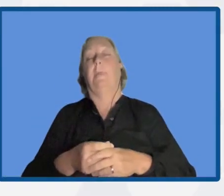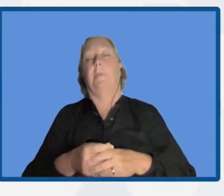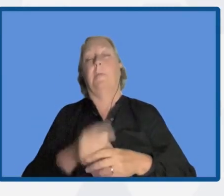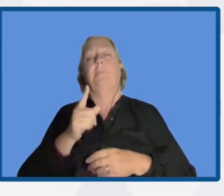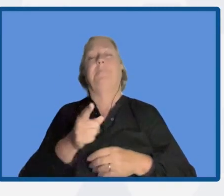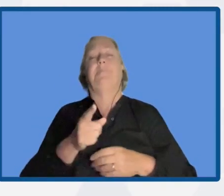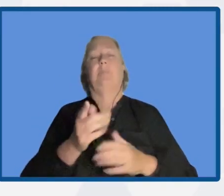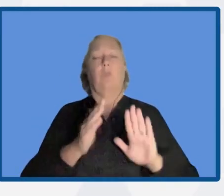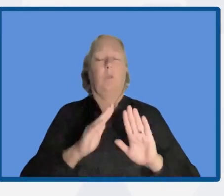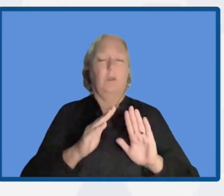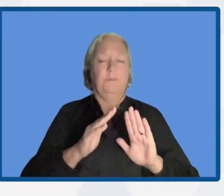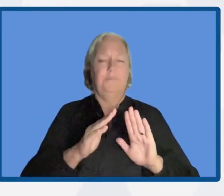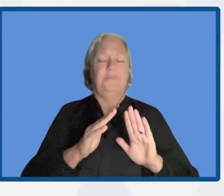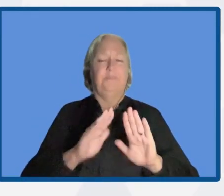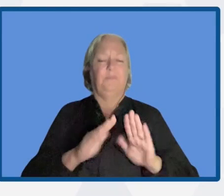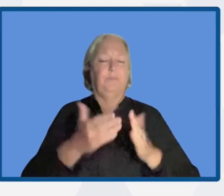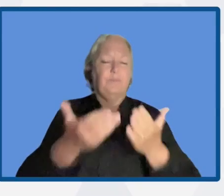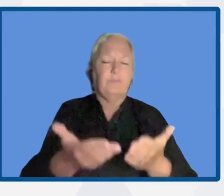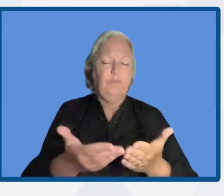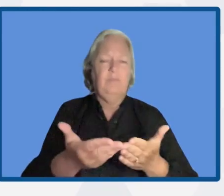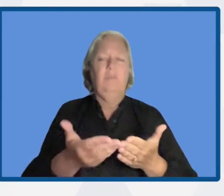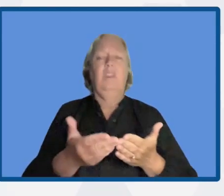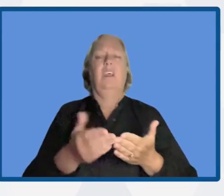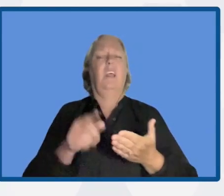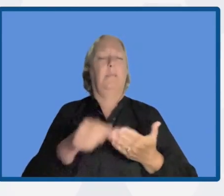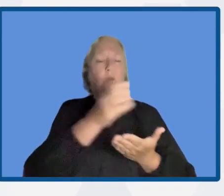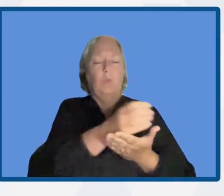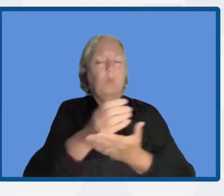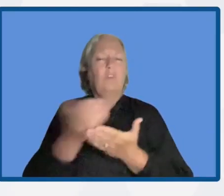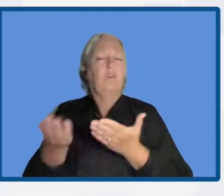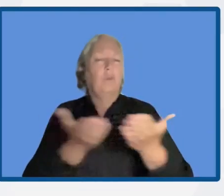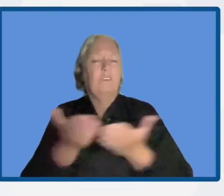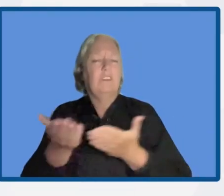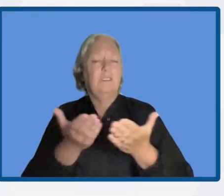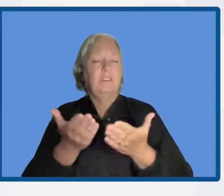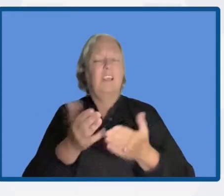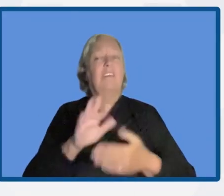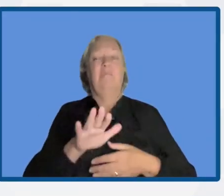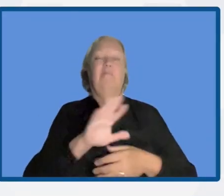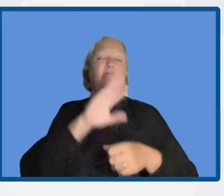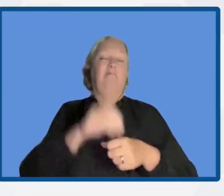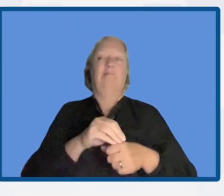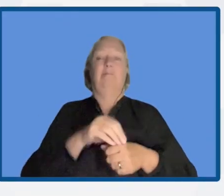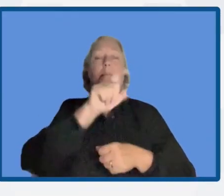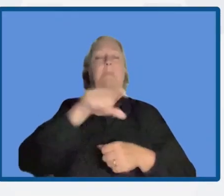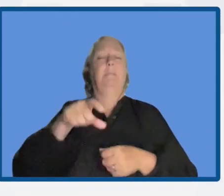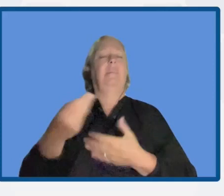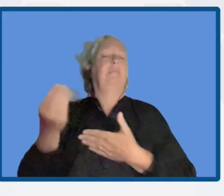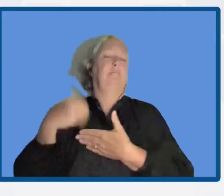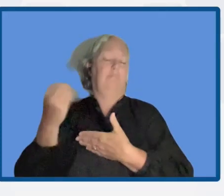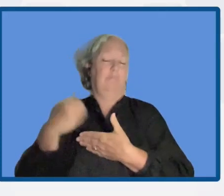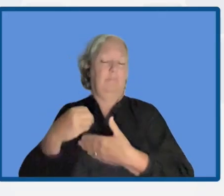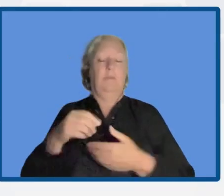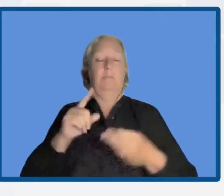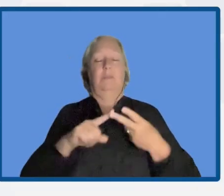that are supplied to ecosystems, that is part of the livelihood. The second thing is to understand the role of ecosystems